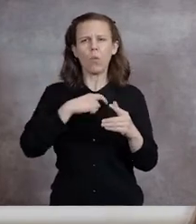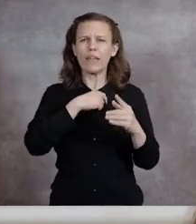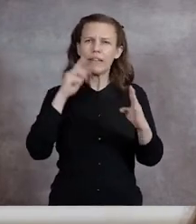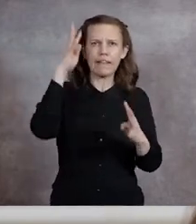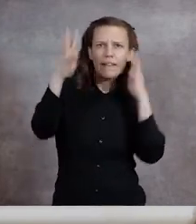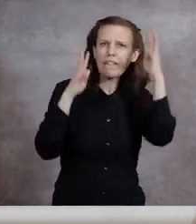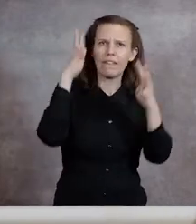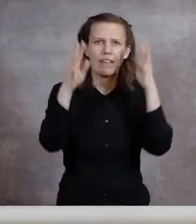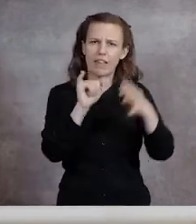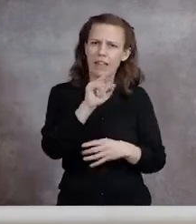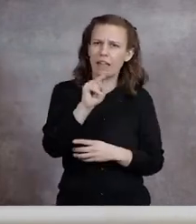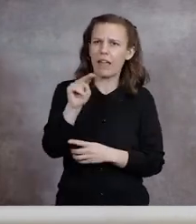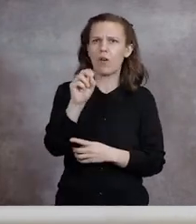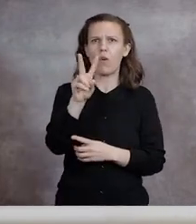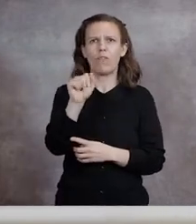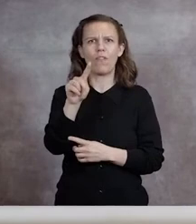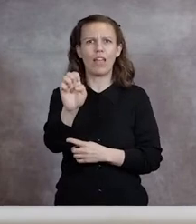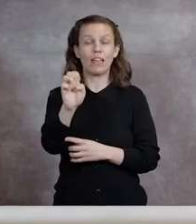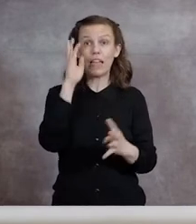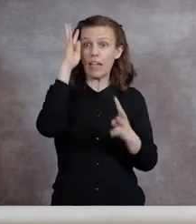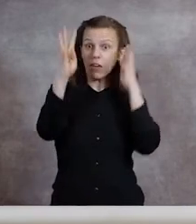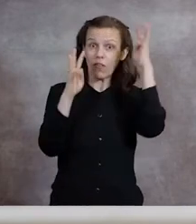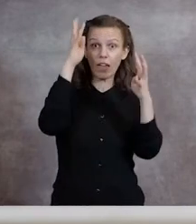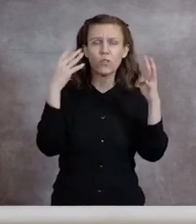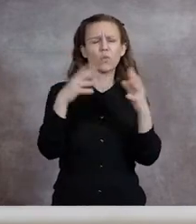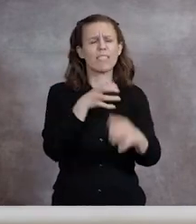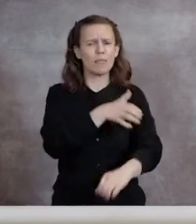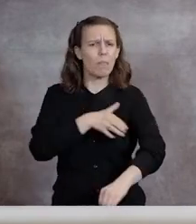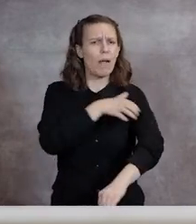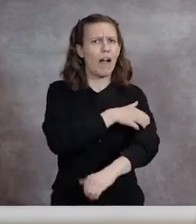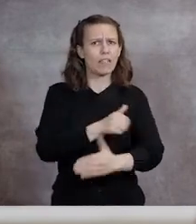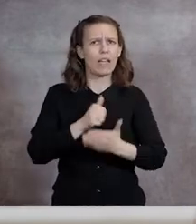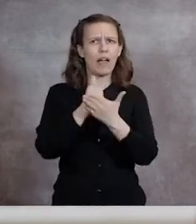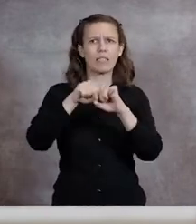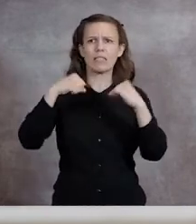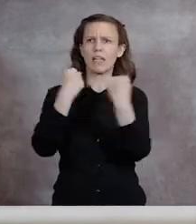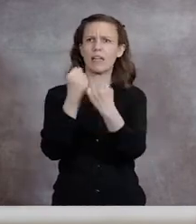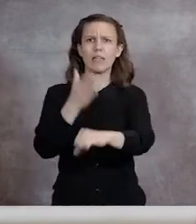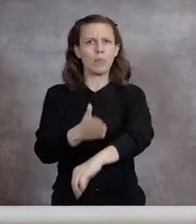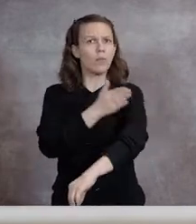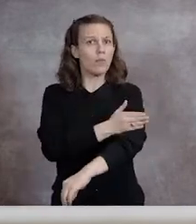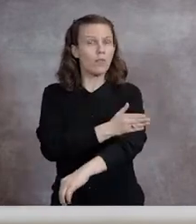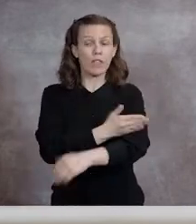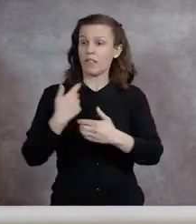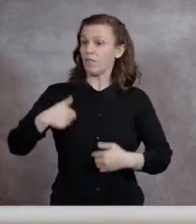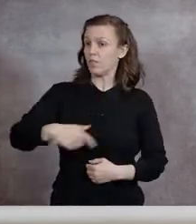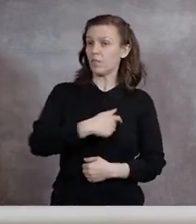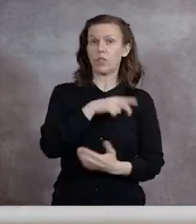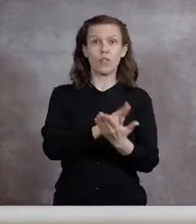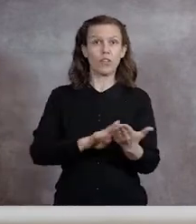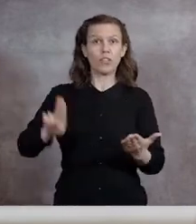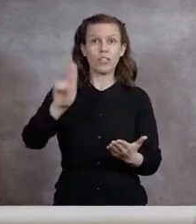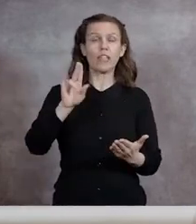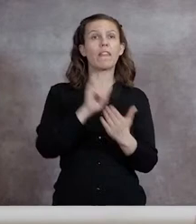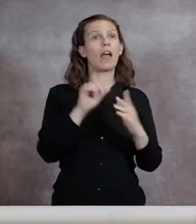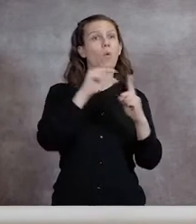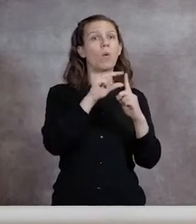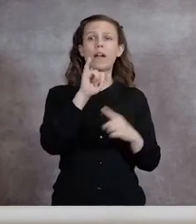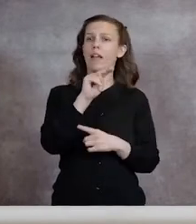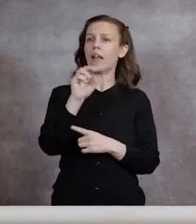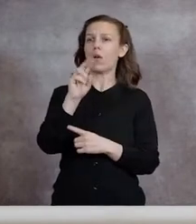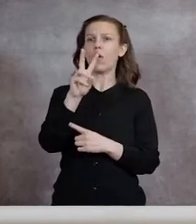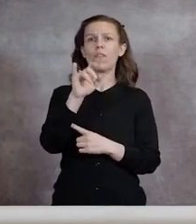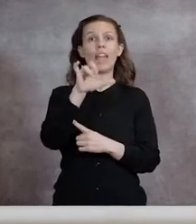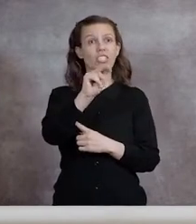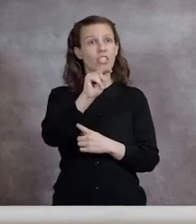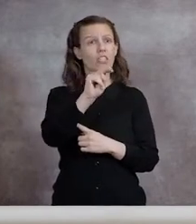Innovation is such a powerful tool for improving our society. And as a university, we often use the word to describe what we